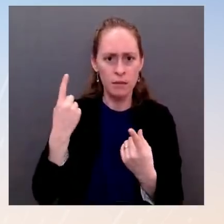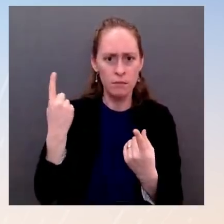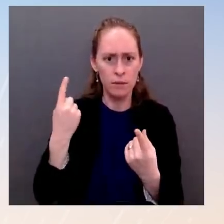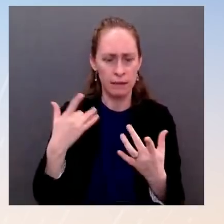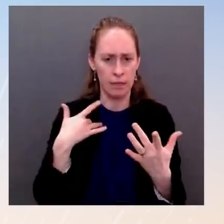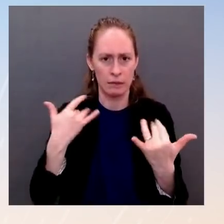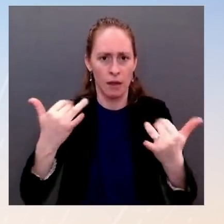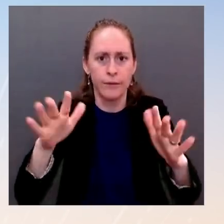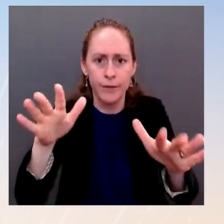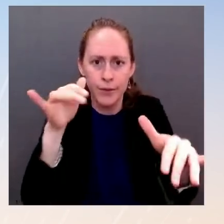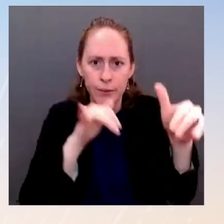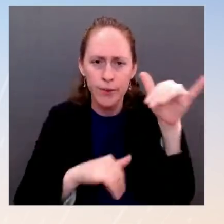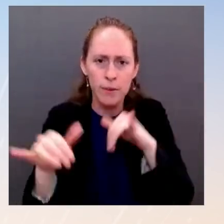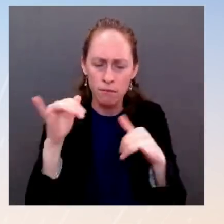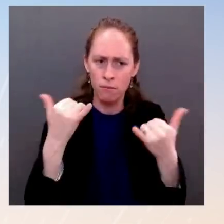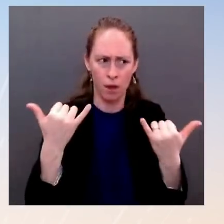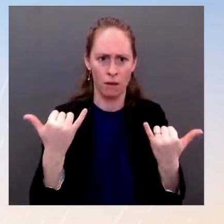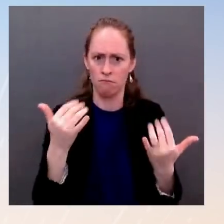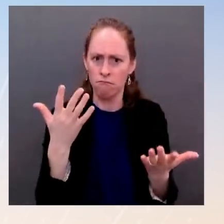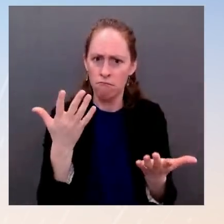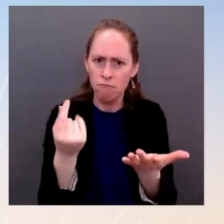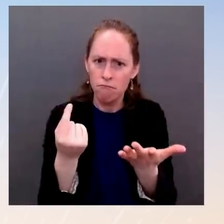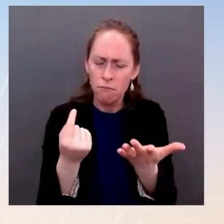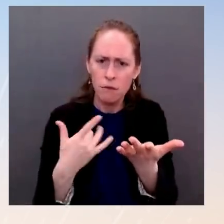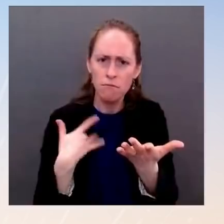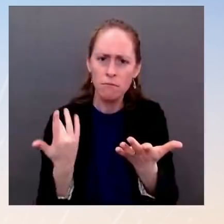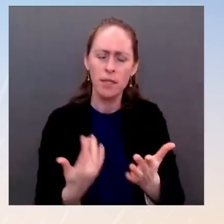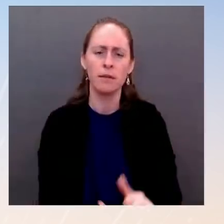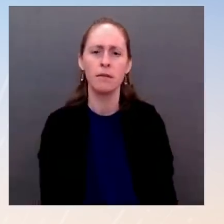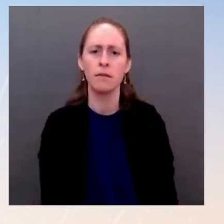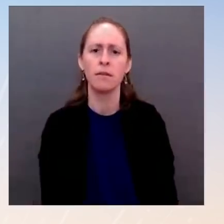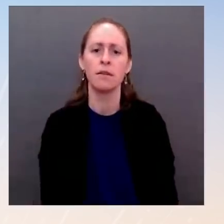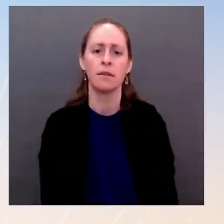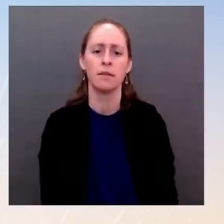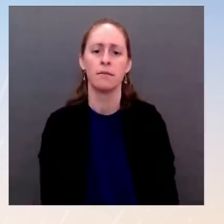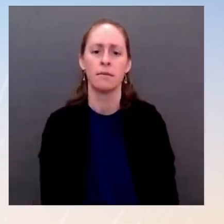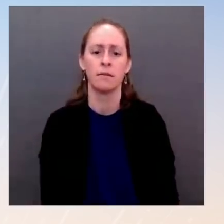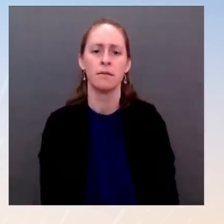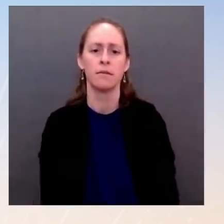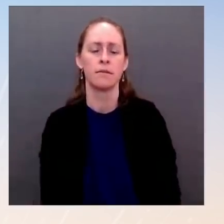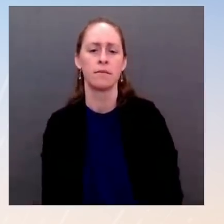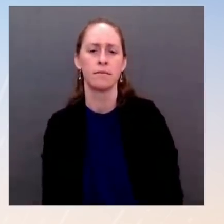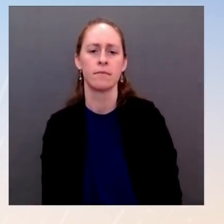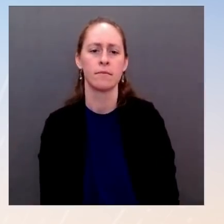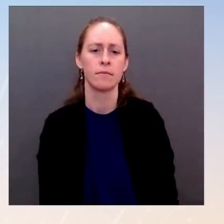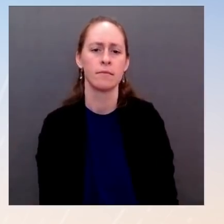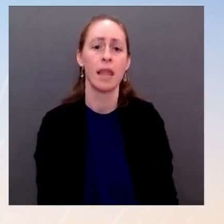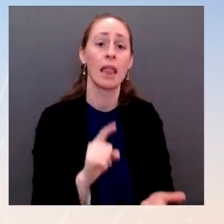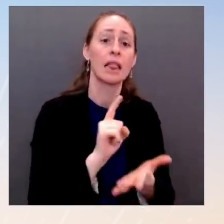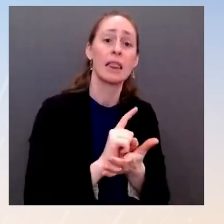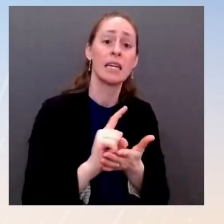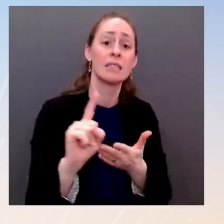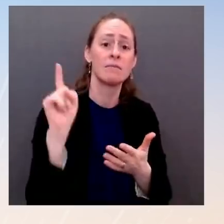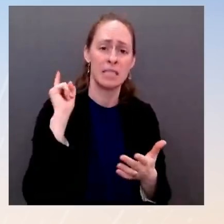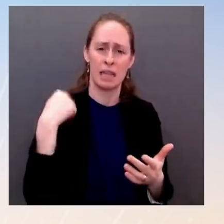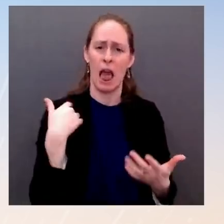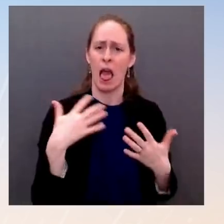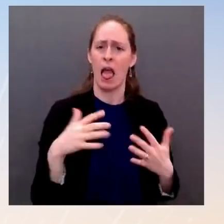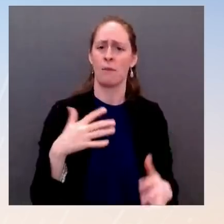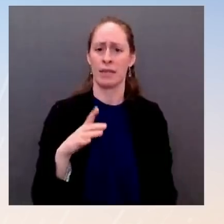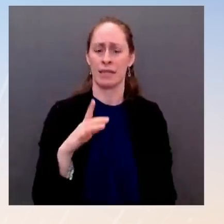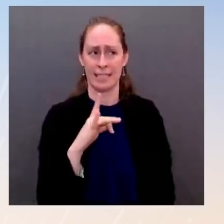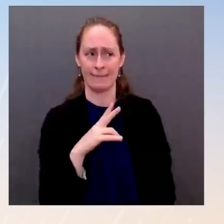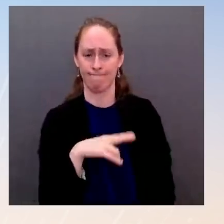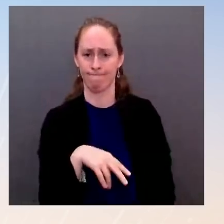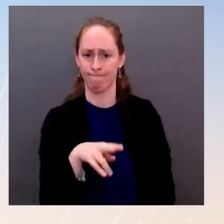weekend, I made the point that we were in the window, that Russian military action could begin any day now. And that remains true.